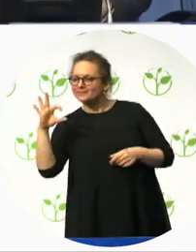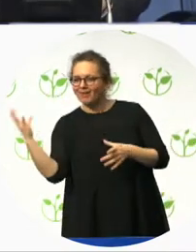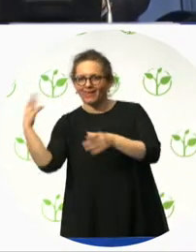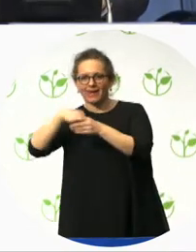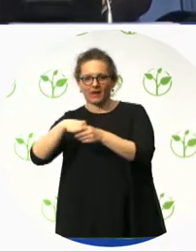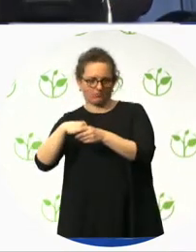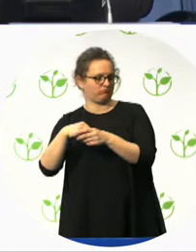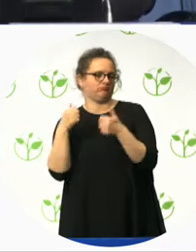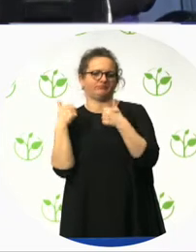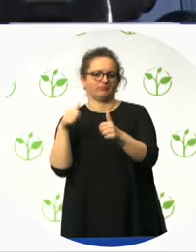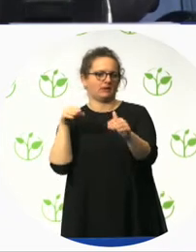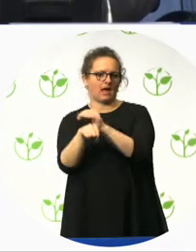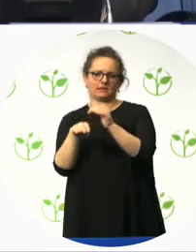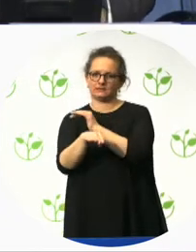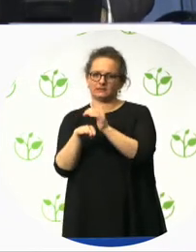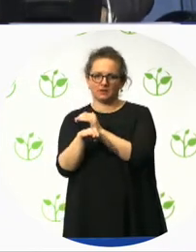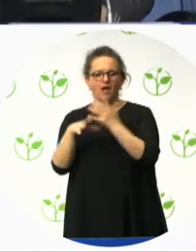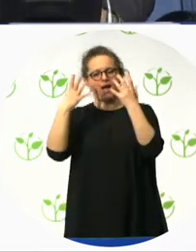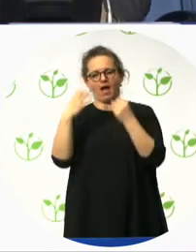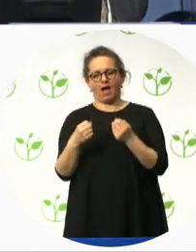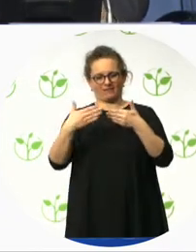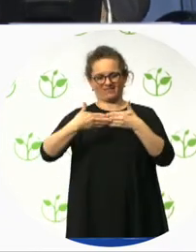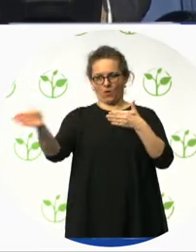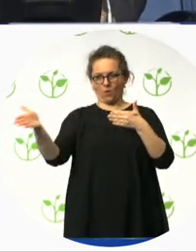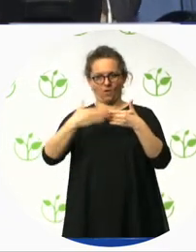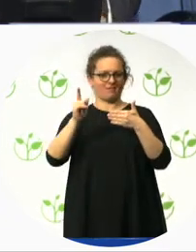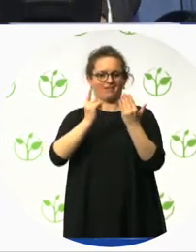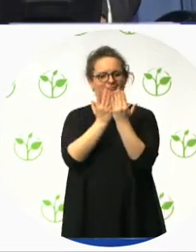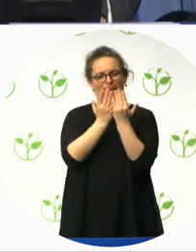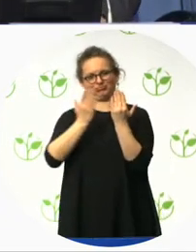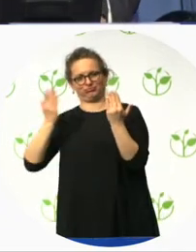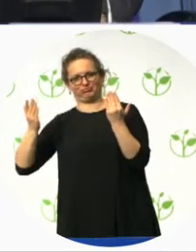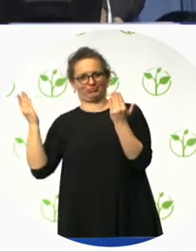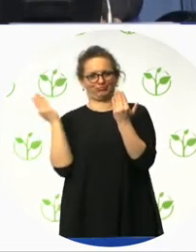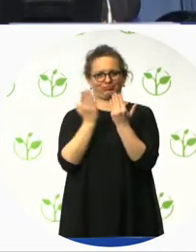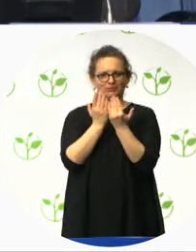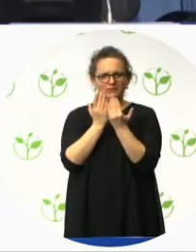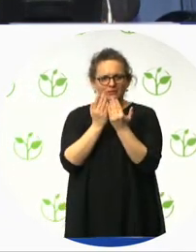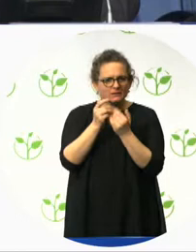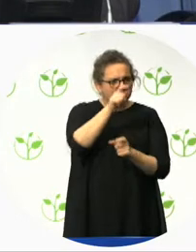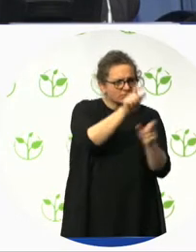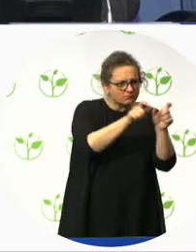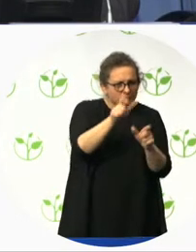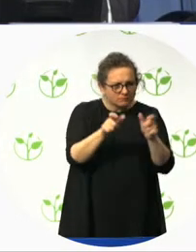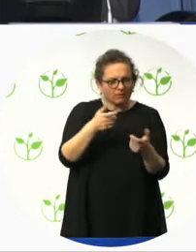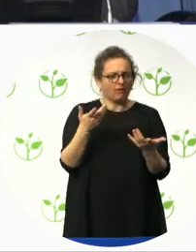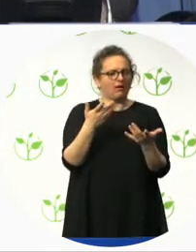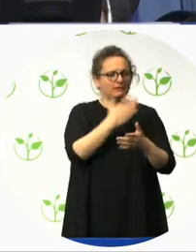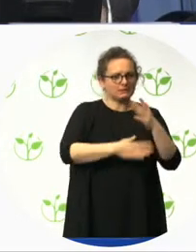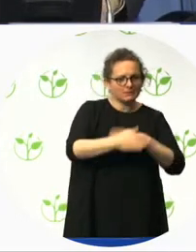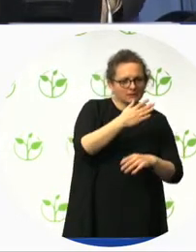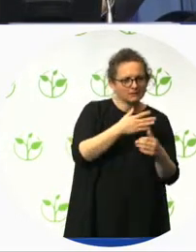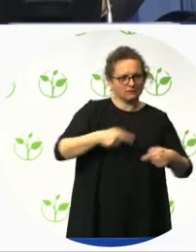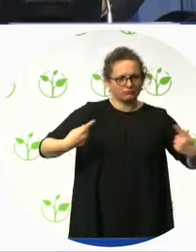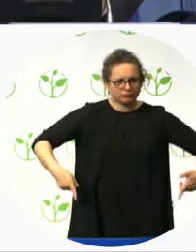are sliding, the fluid is anti-sleep. All the accessories are placed at a recommendable height for wheelchair users. And the bathroom